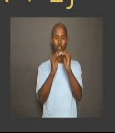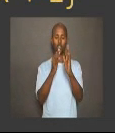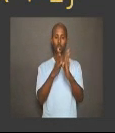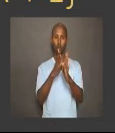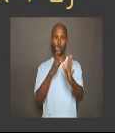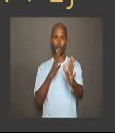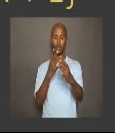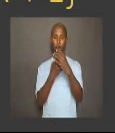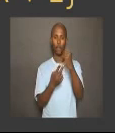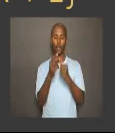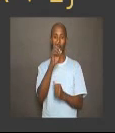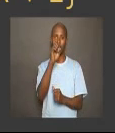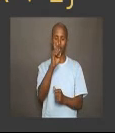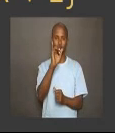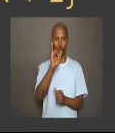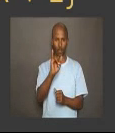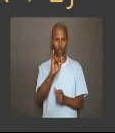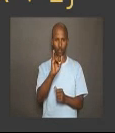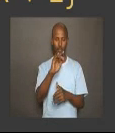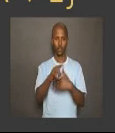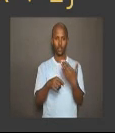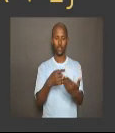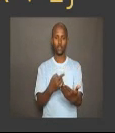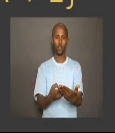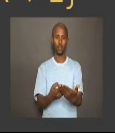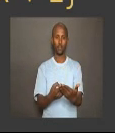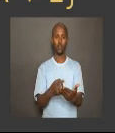pair X, Y. X. Is R R